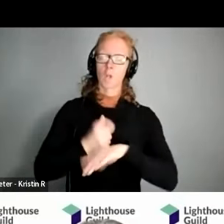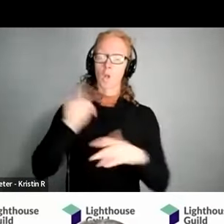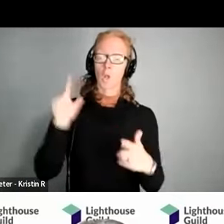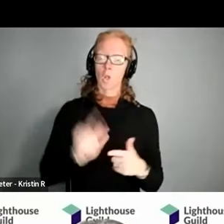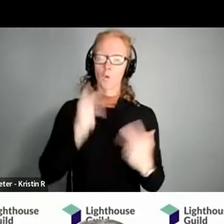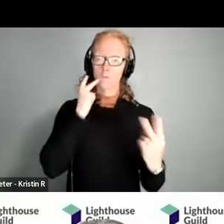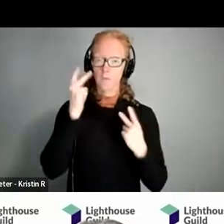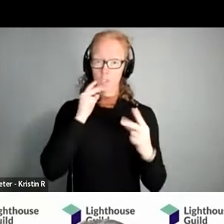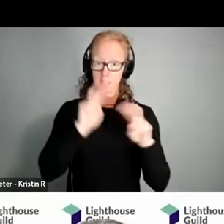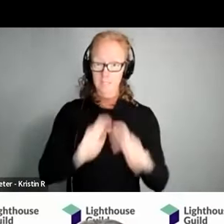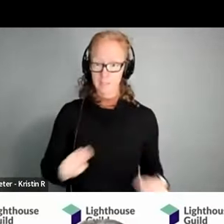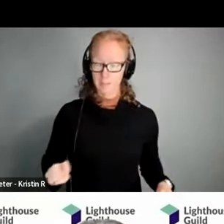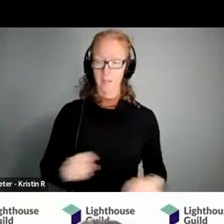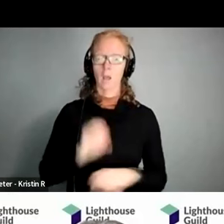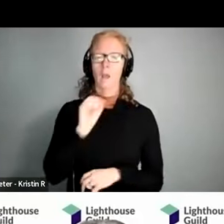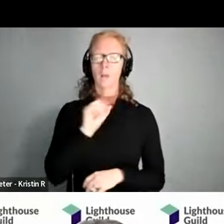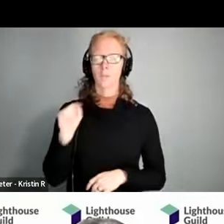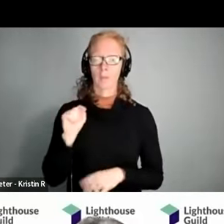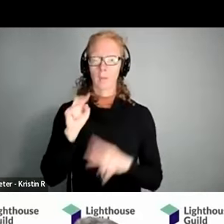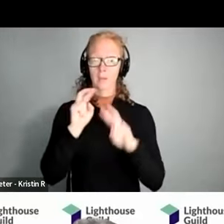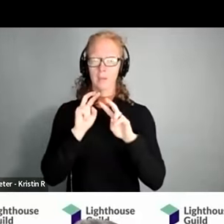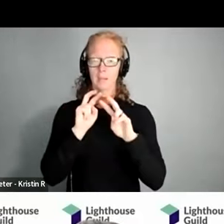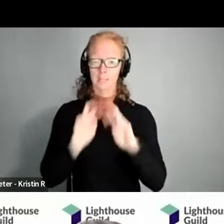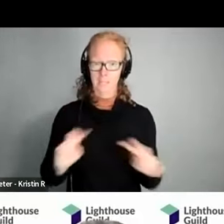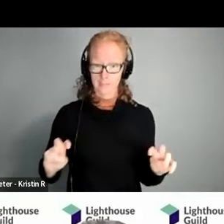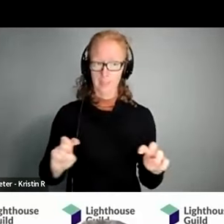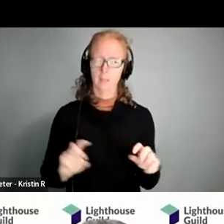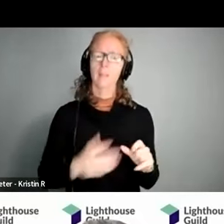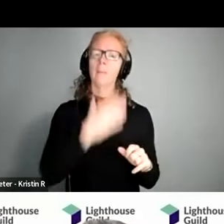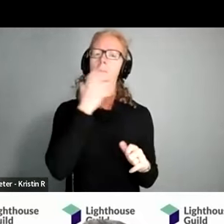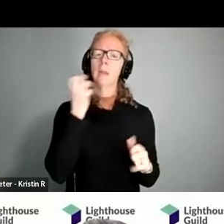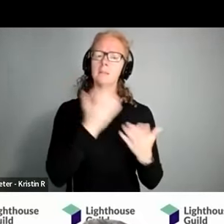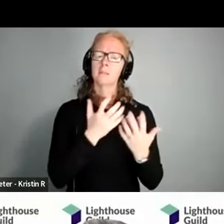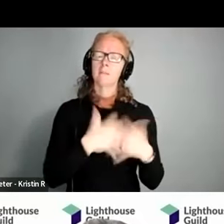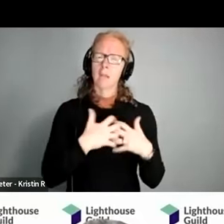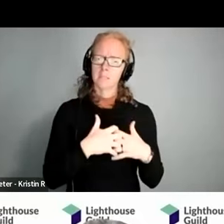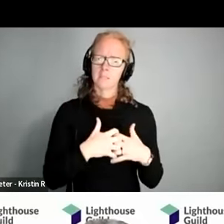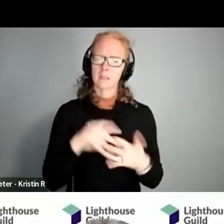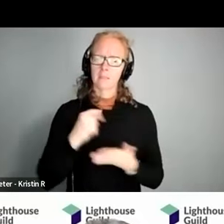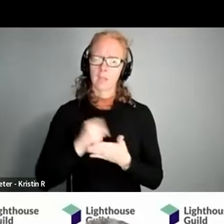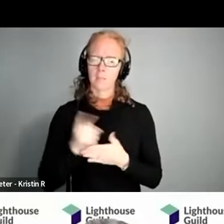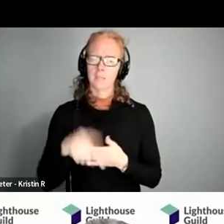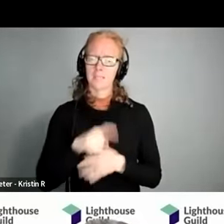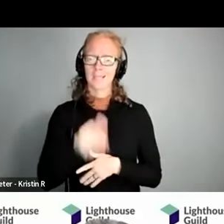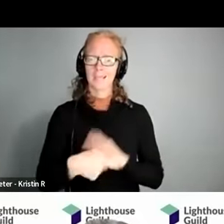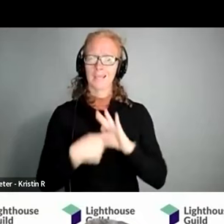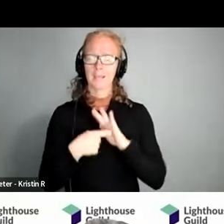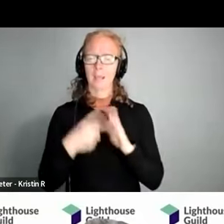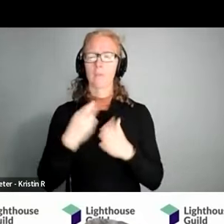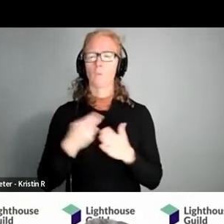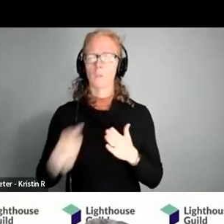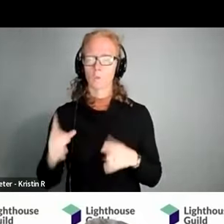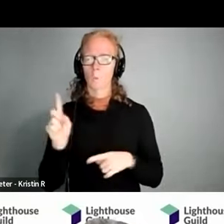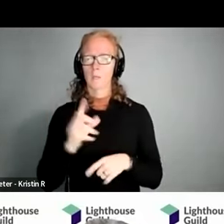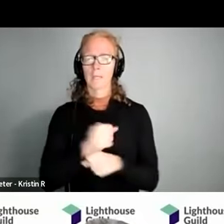finding out what are the best devices or technologies or services that this individual needs and then given the resources of where to